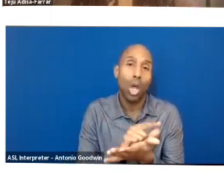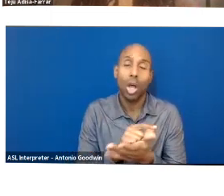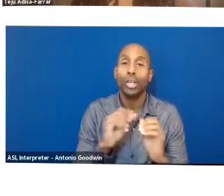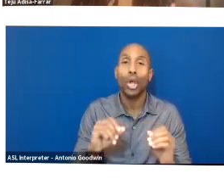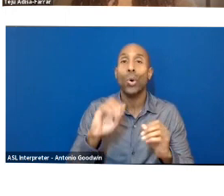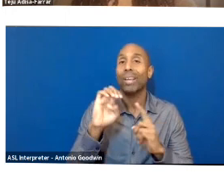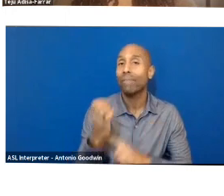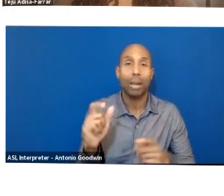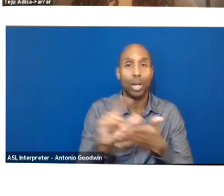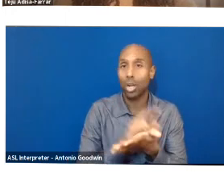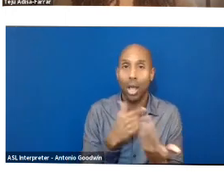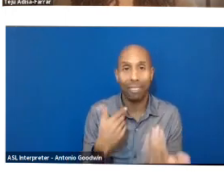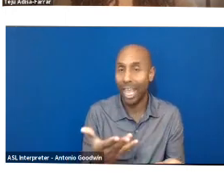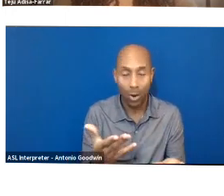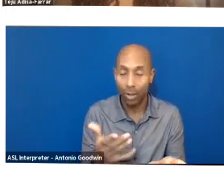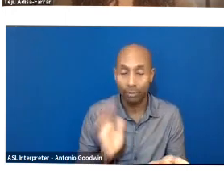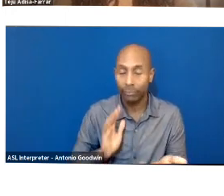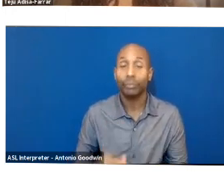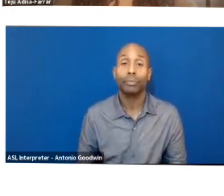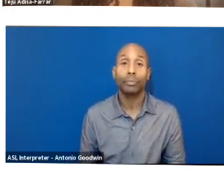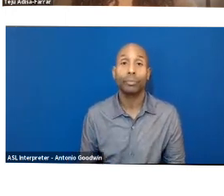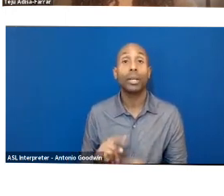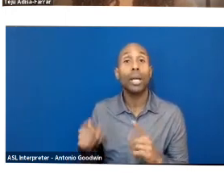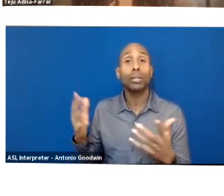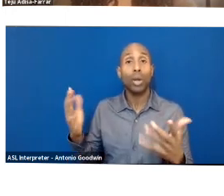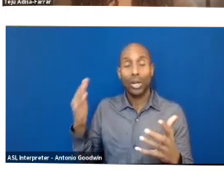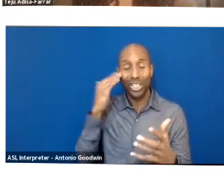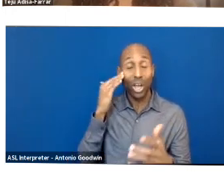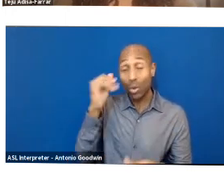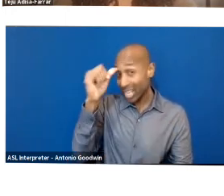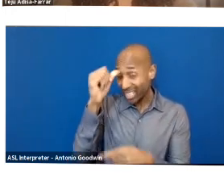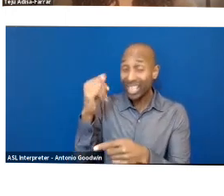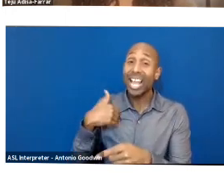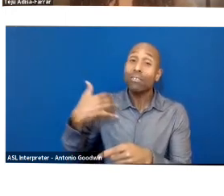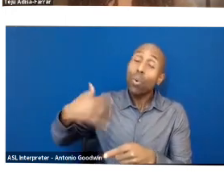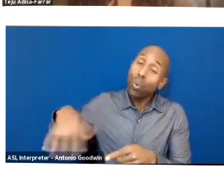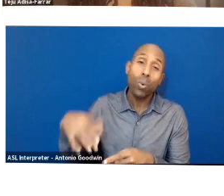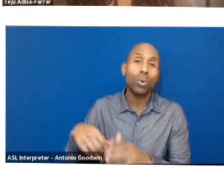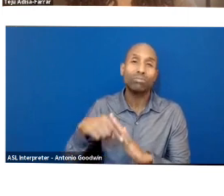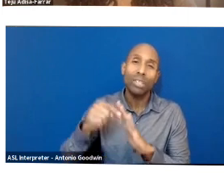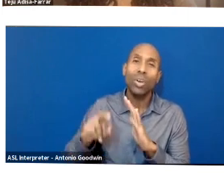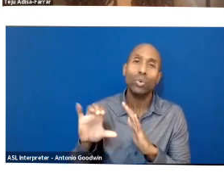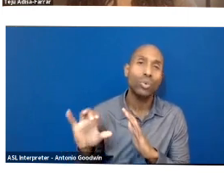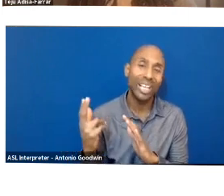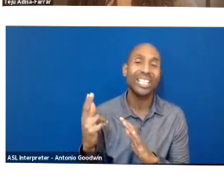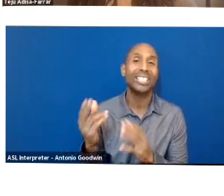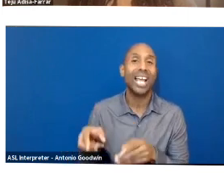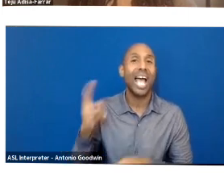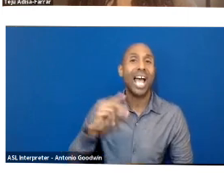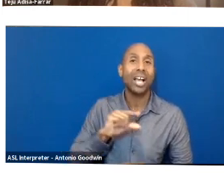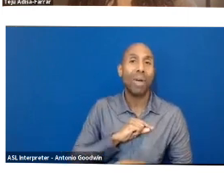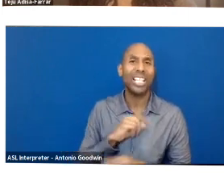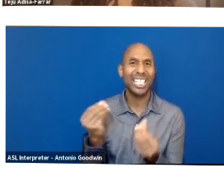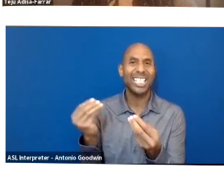know that India has this rich artisanal textile, high-quality textile practice for centuries. And